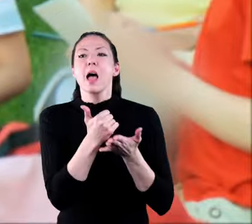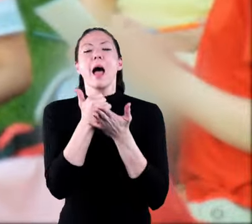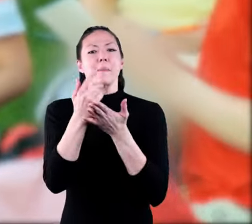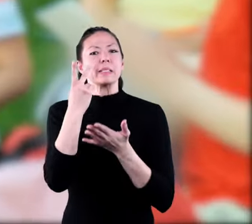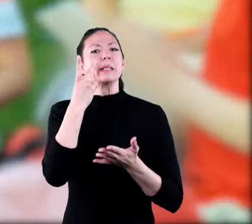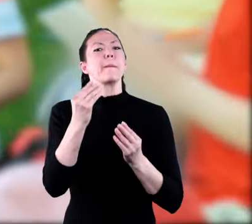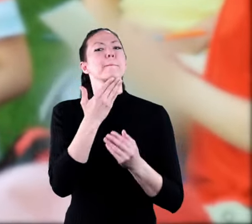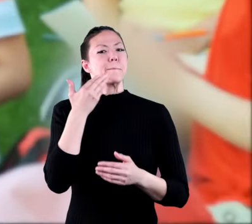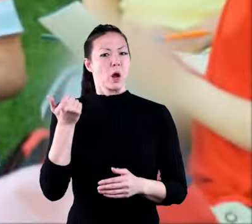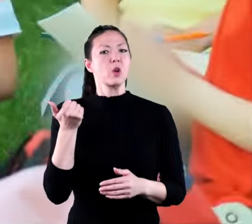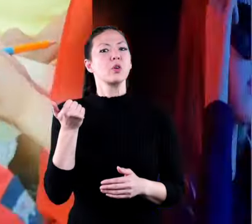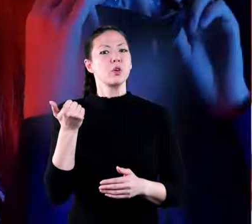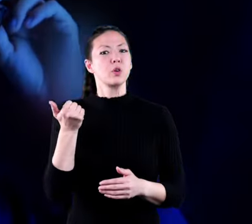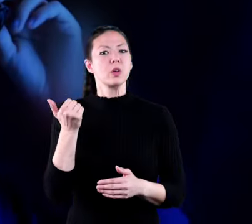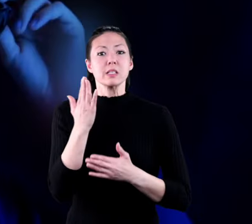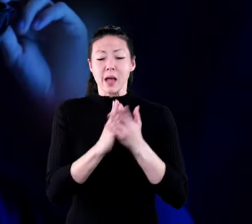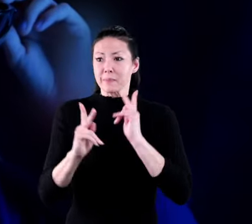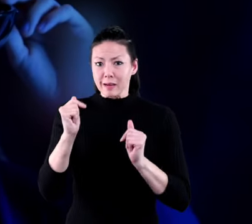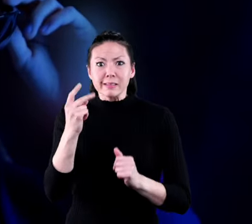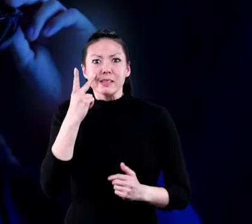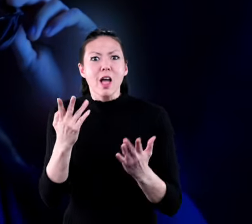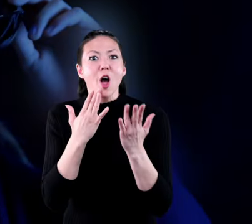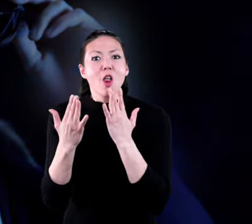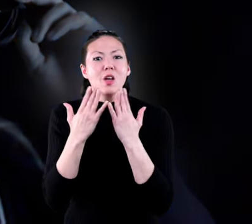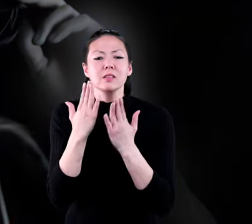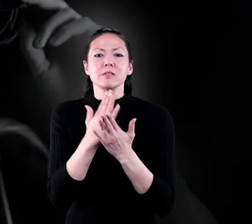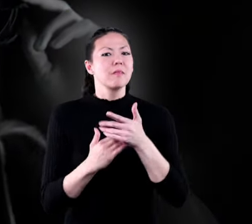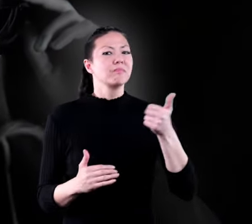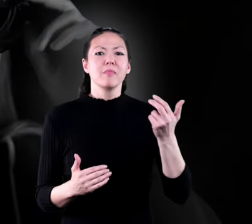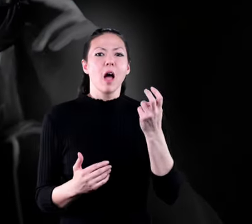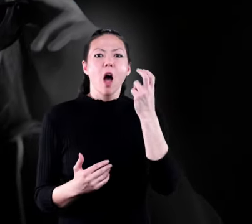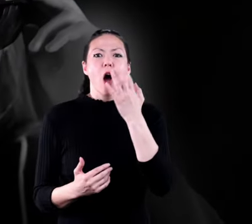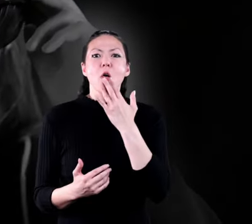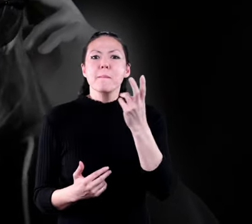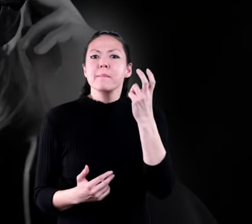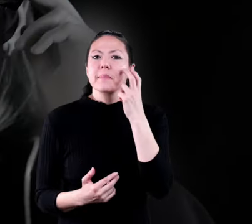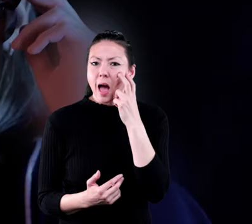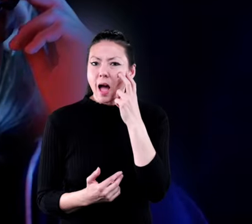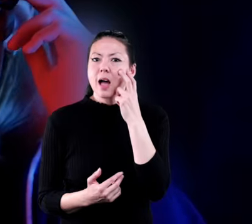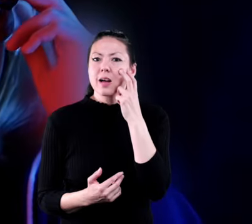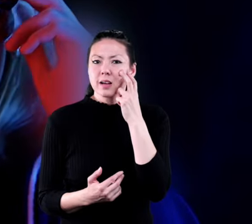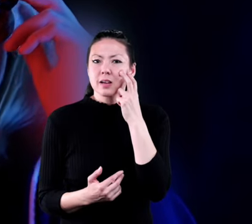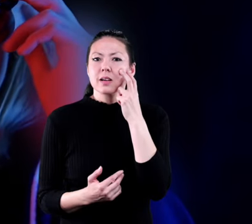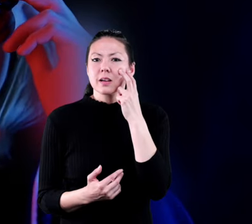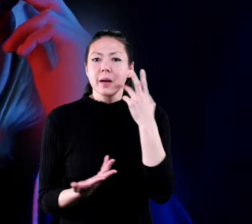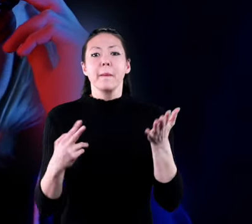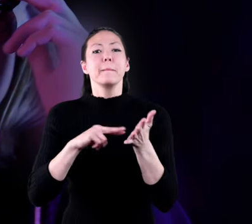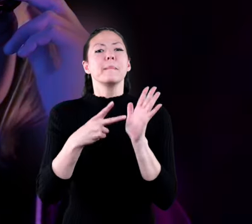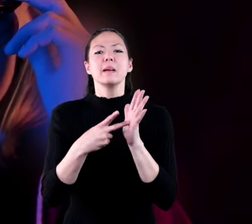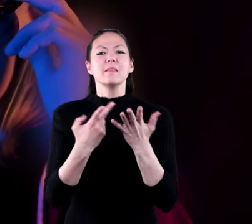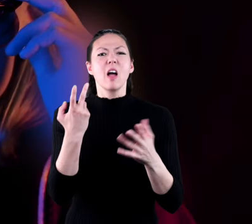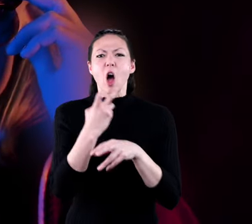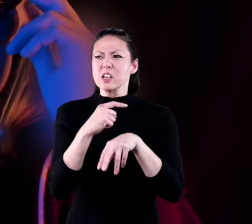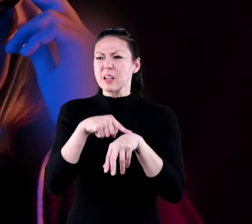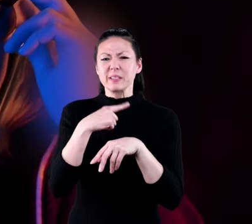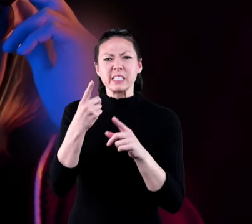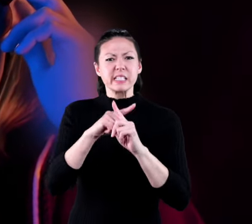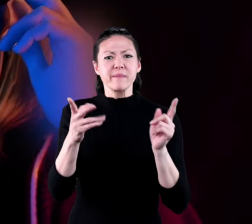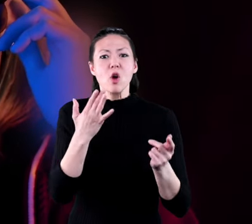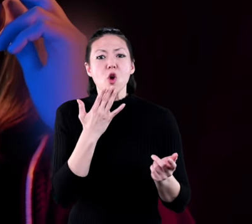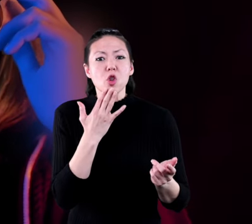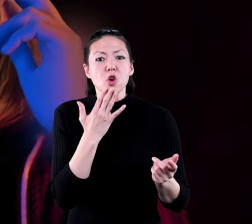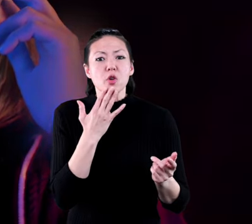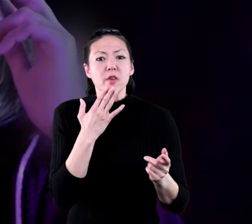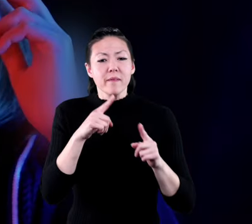contacts to help them see better some people can see color while others are colorblind which means they have a hard time telling the